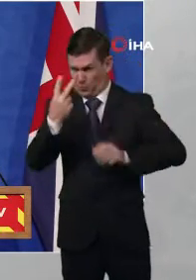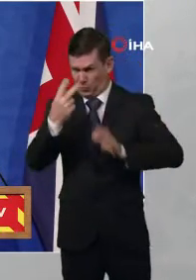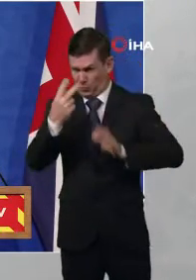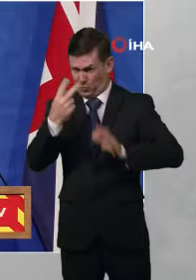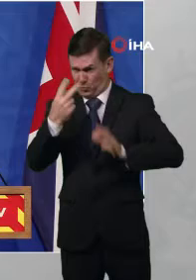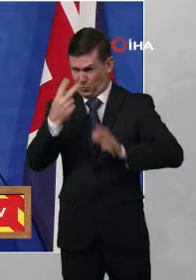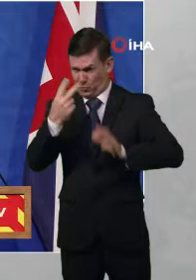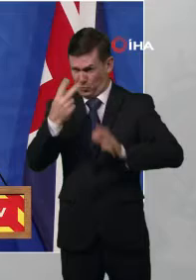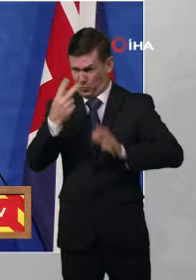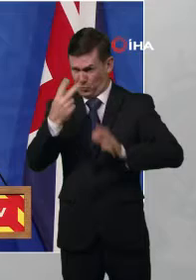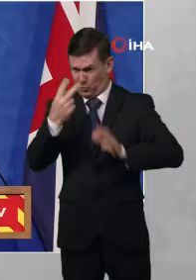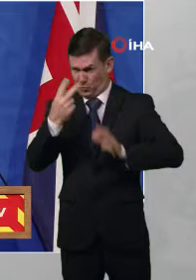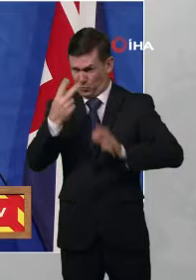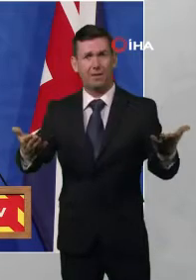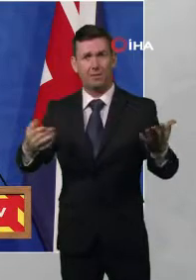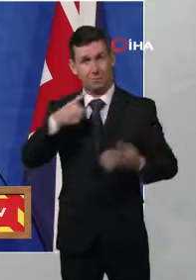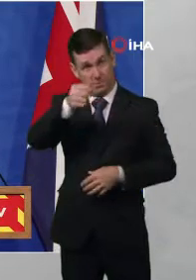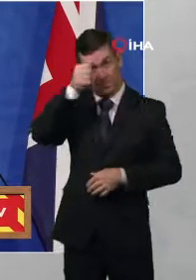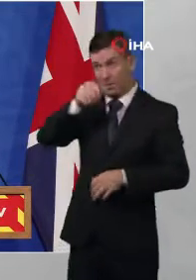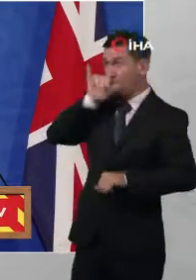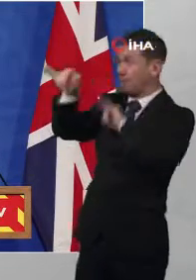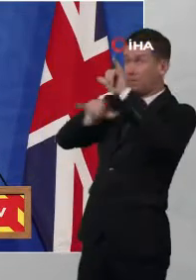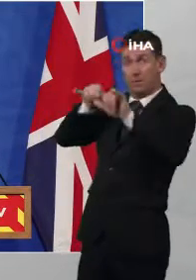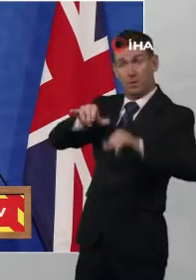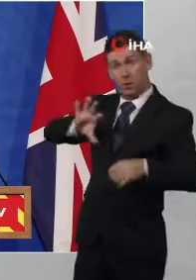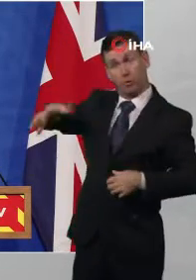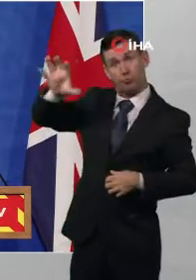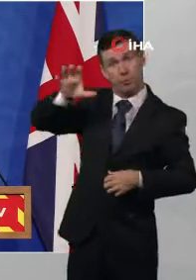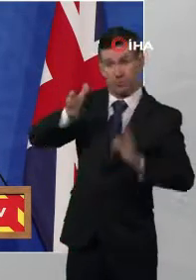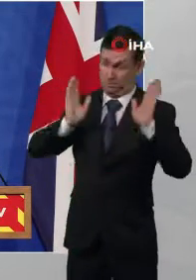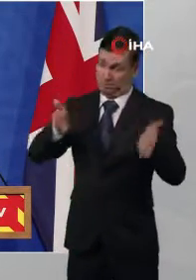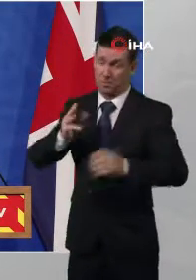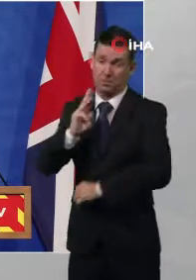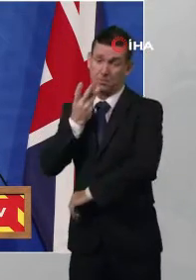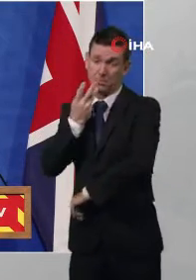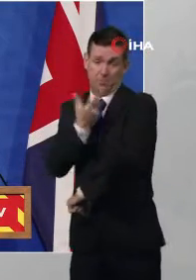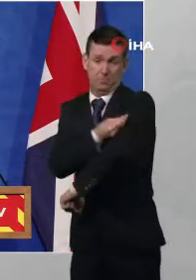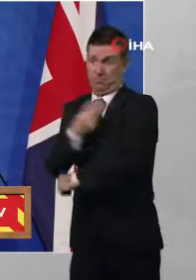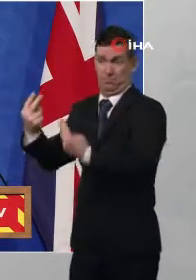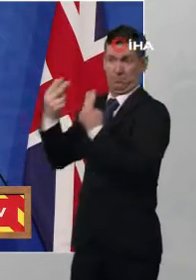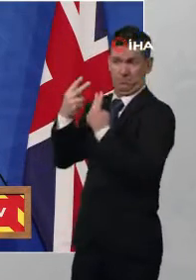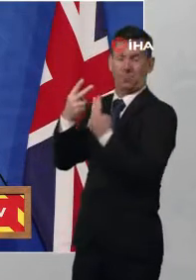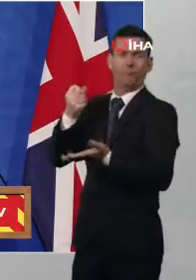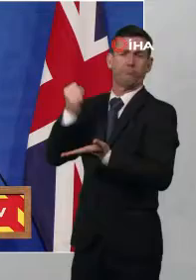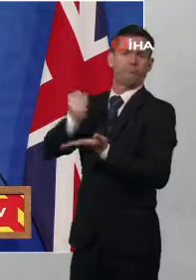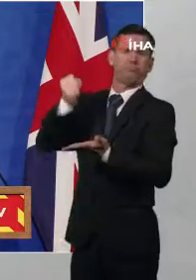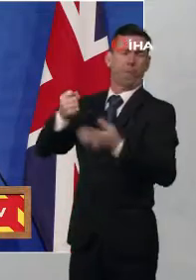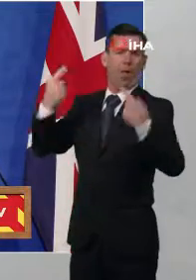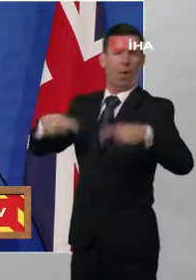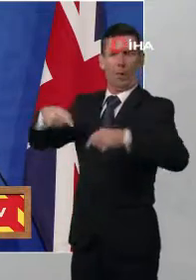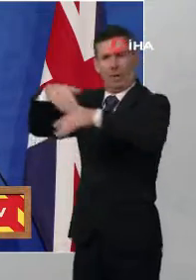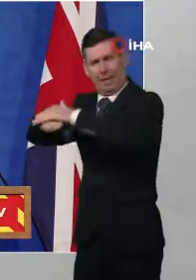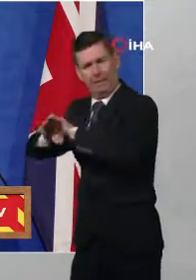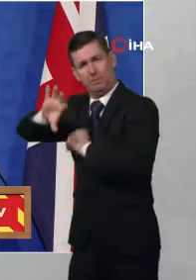travel to some countries you need a booster to be considered fully vaccinated and it's likely that within weeks